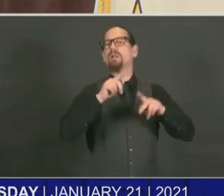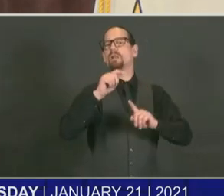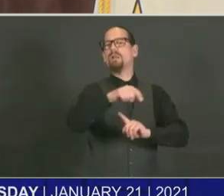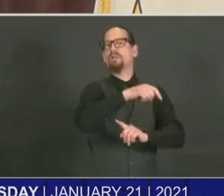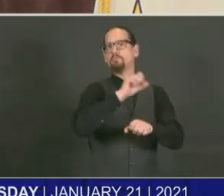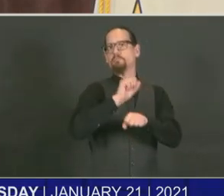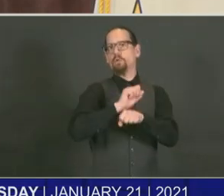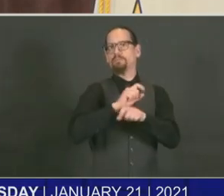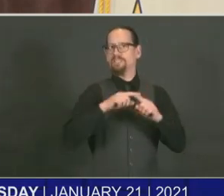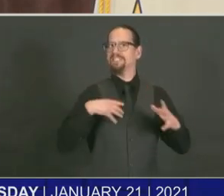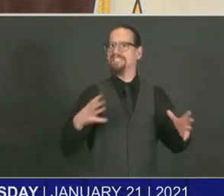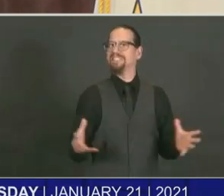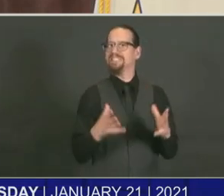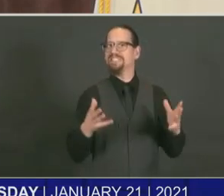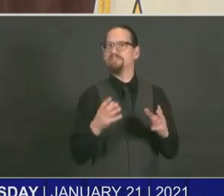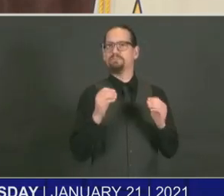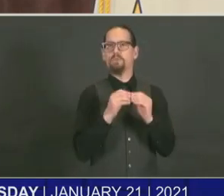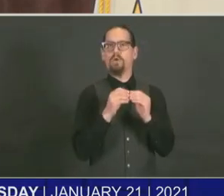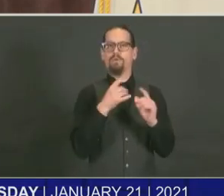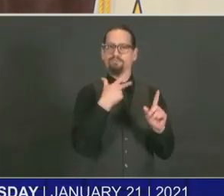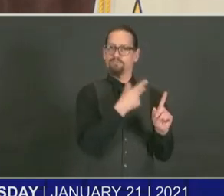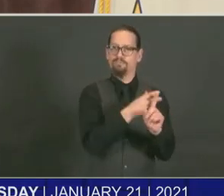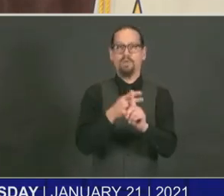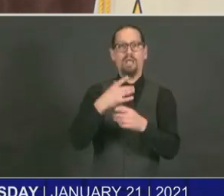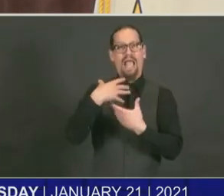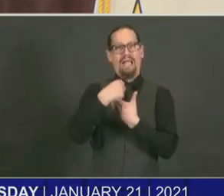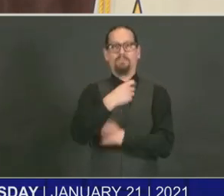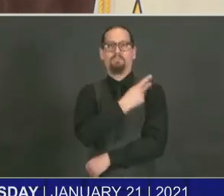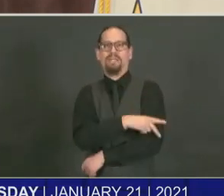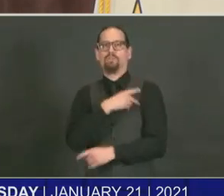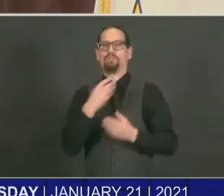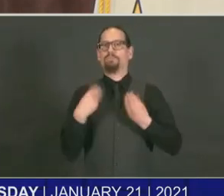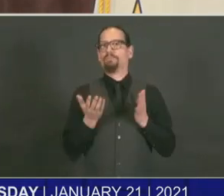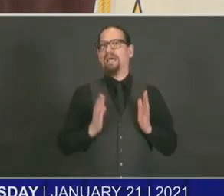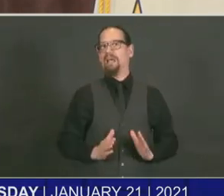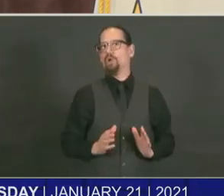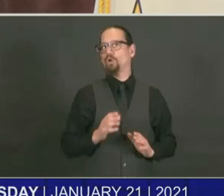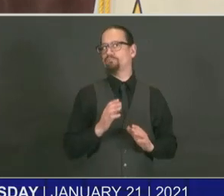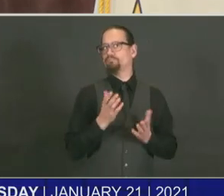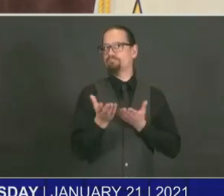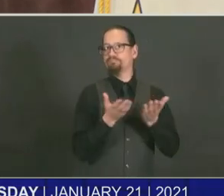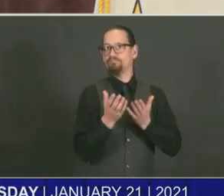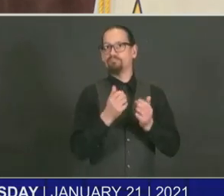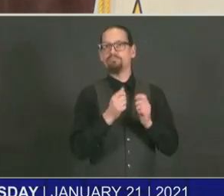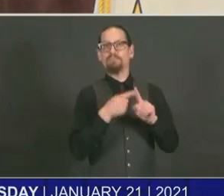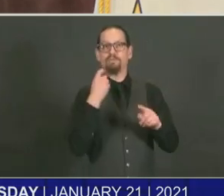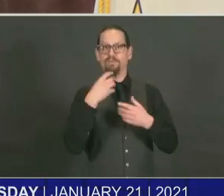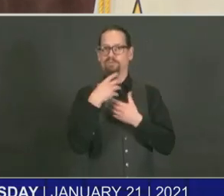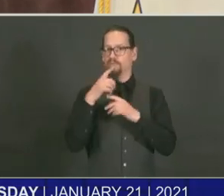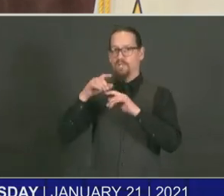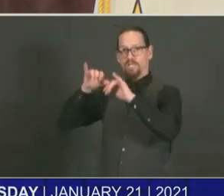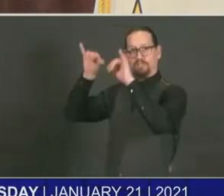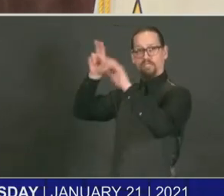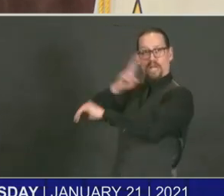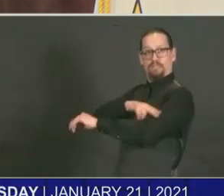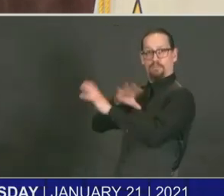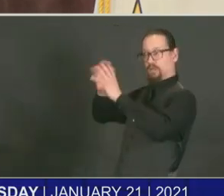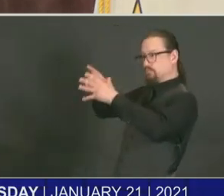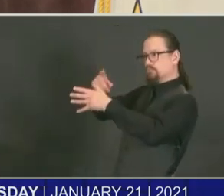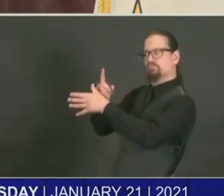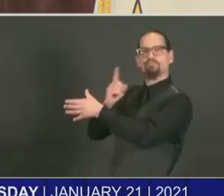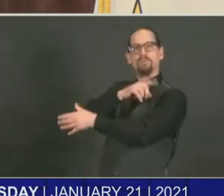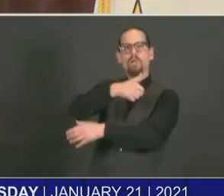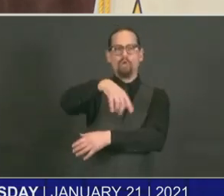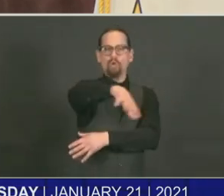the outpatient providers who are clinical staff outside of their systems as well. So there is an